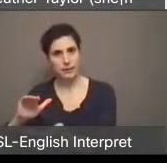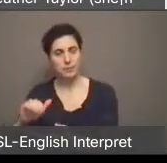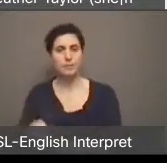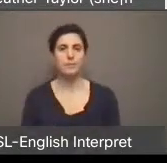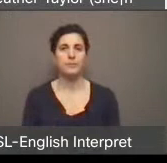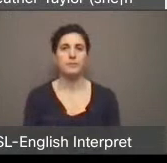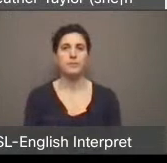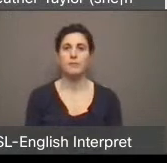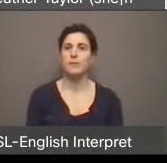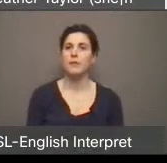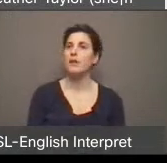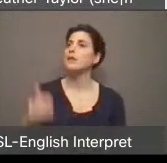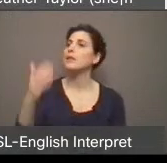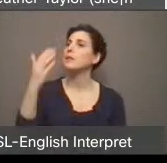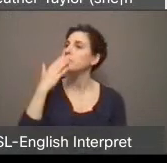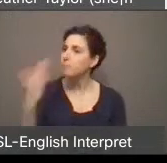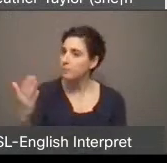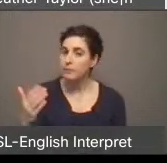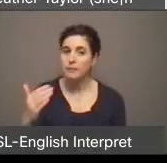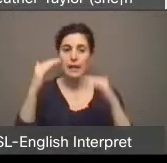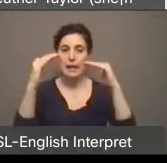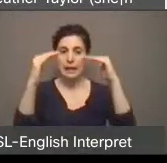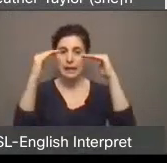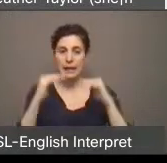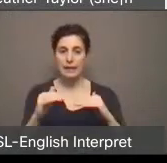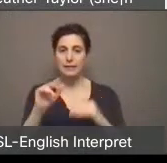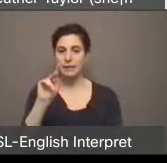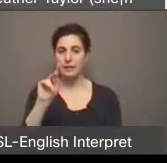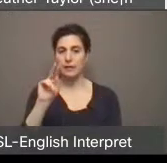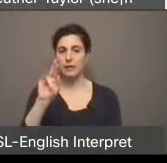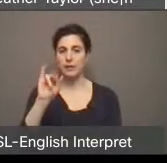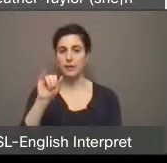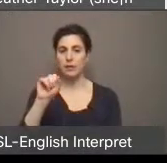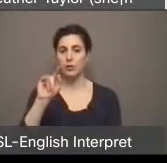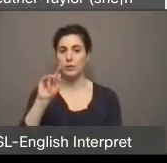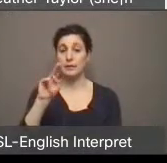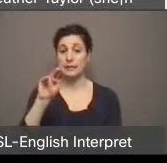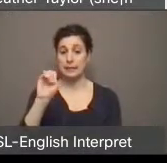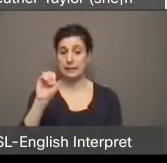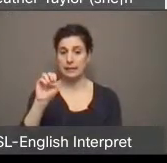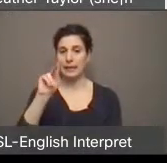Thank you very much. Next is Christine Jensen. Christine, you there?